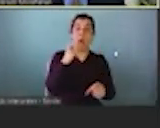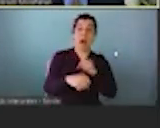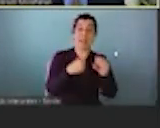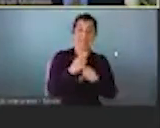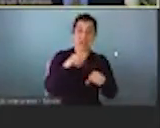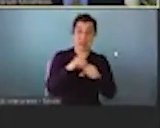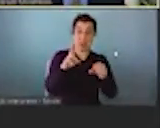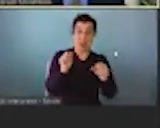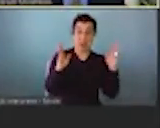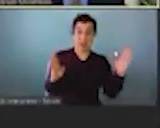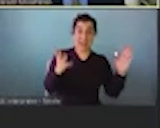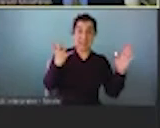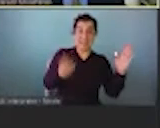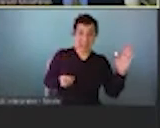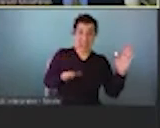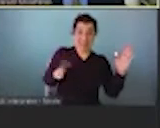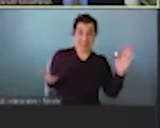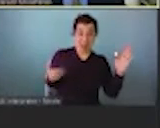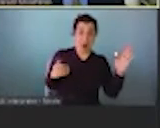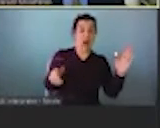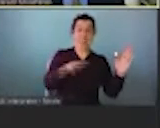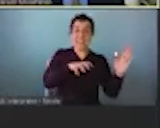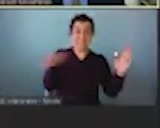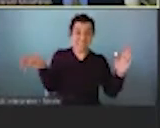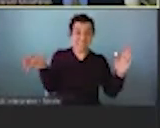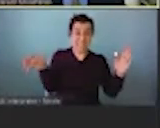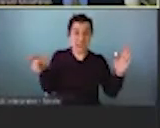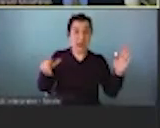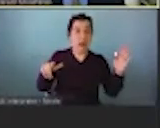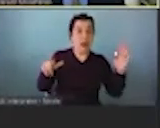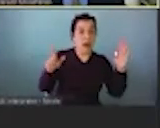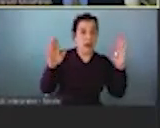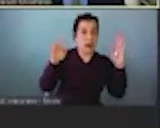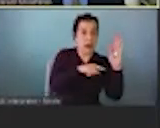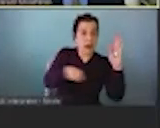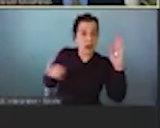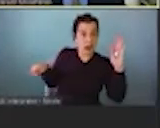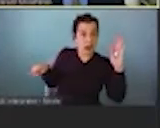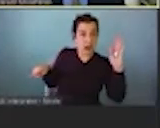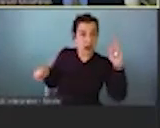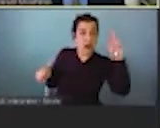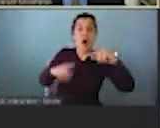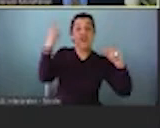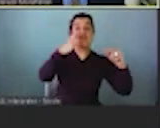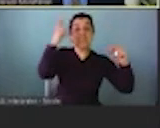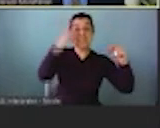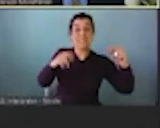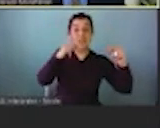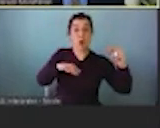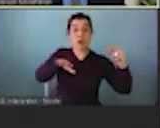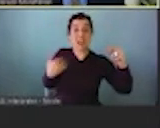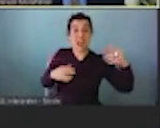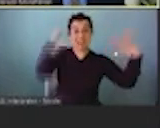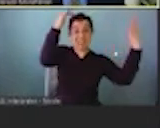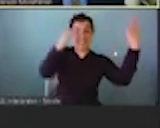United States. The hundreds of thousands of deaths are here on this axis. And this shows us the different causes of these deaths, the estimated